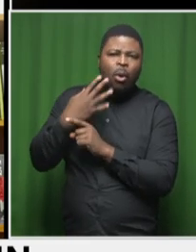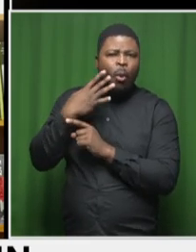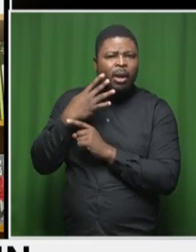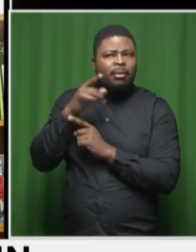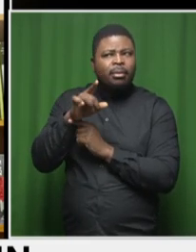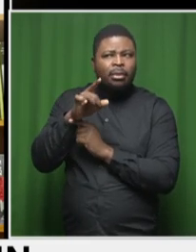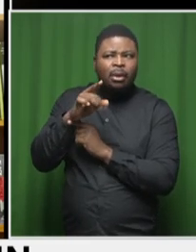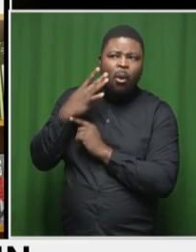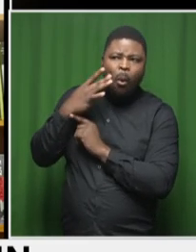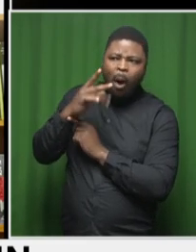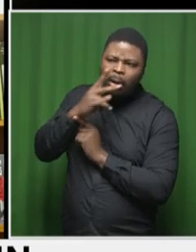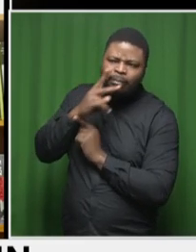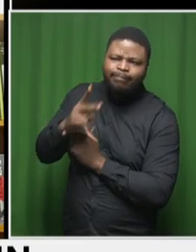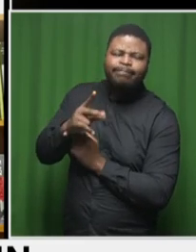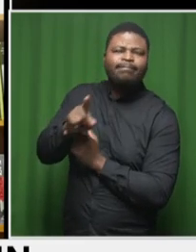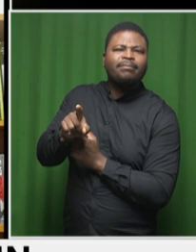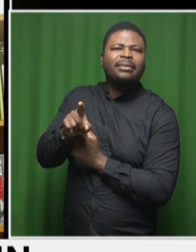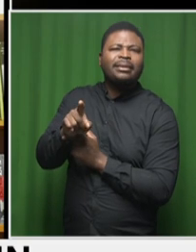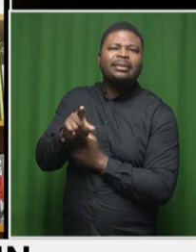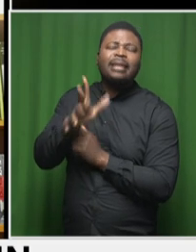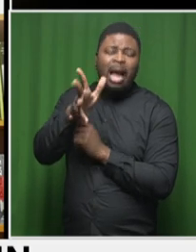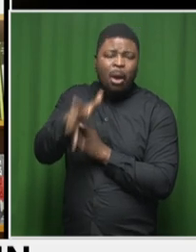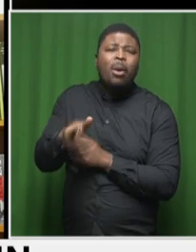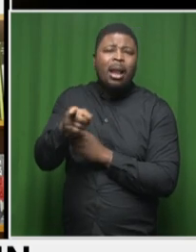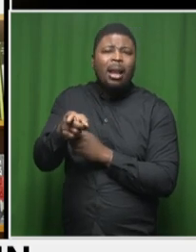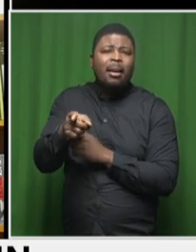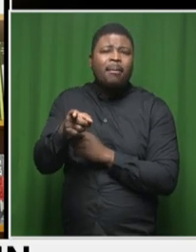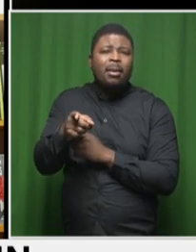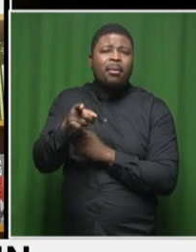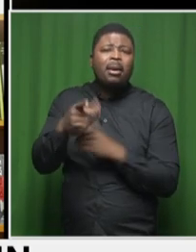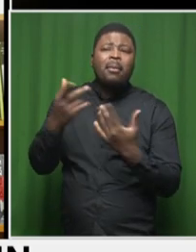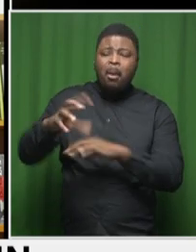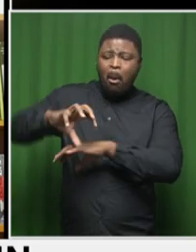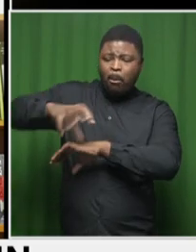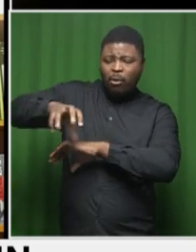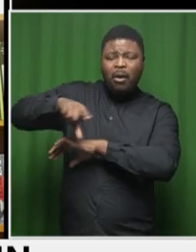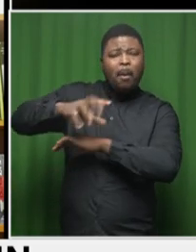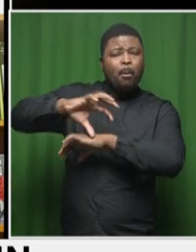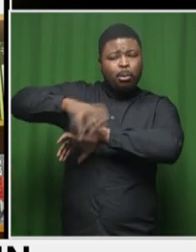this is actually going to be the cause of the collapse of the province.